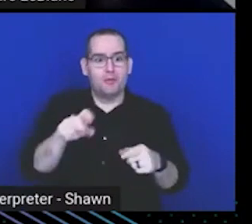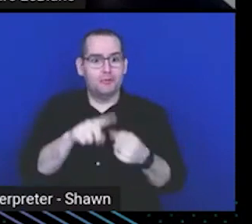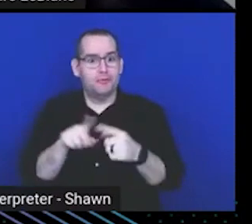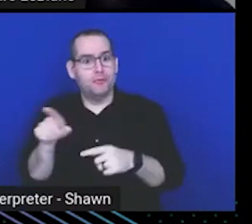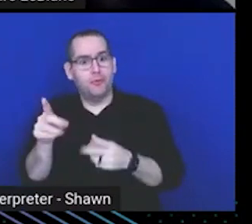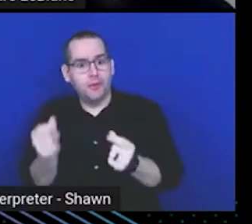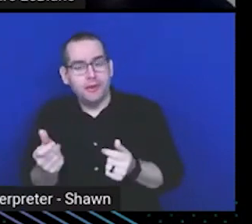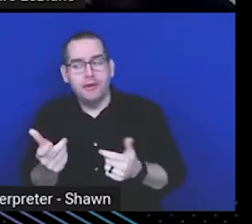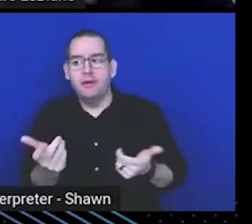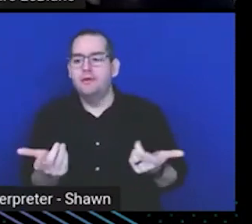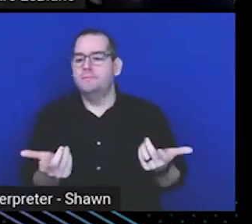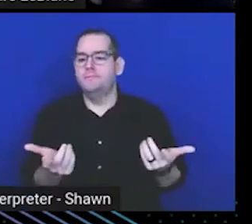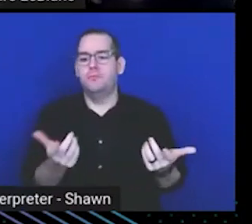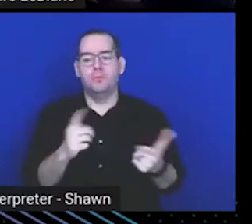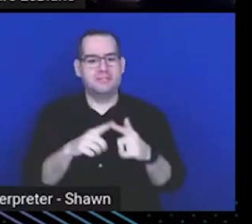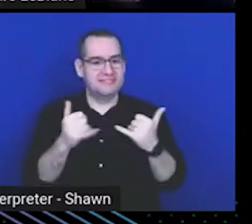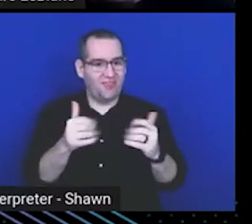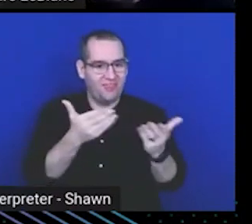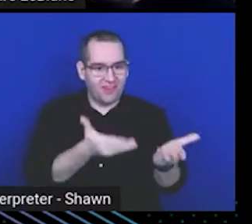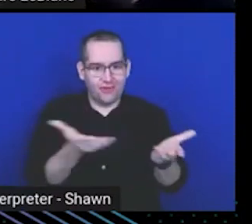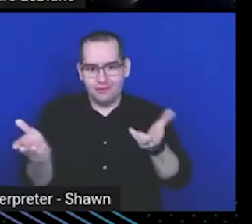but it's still there.